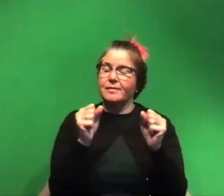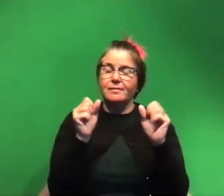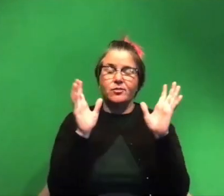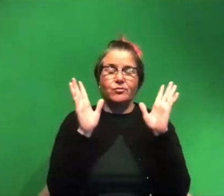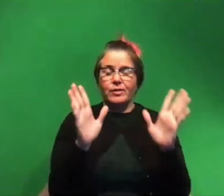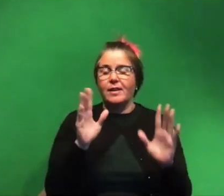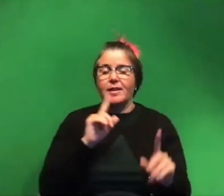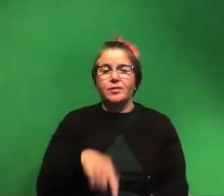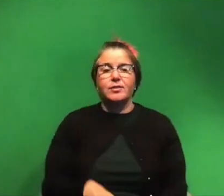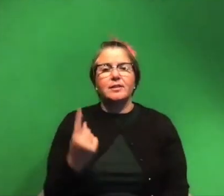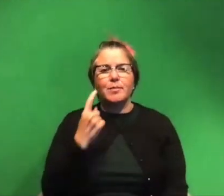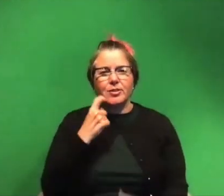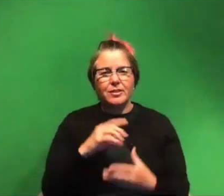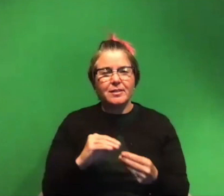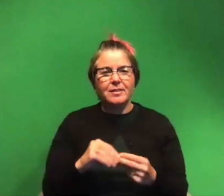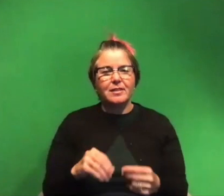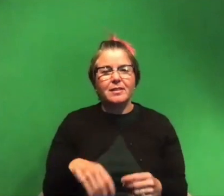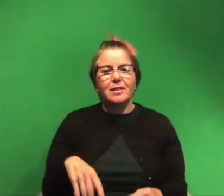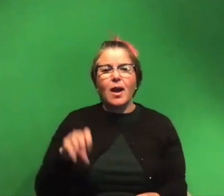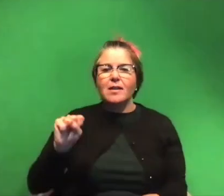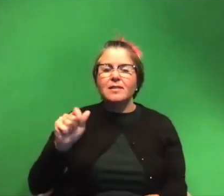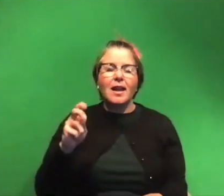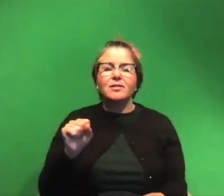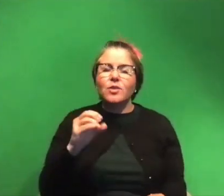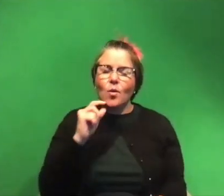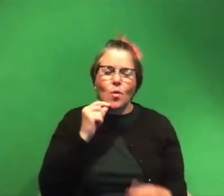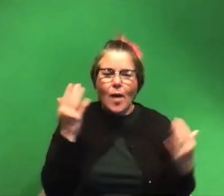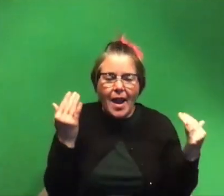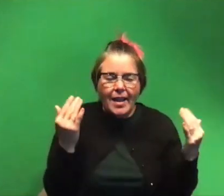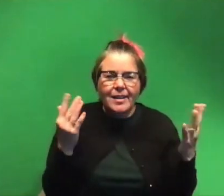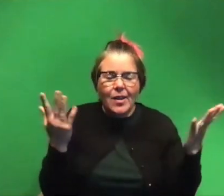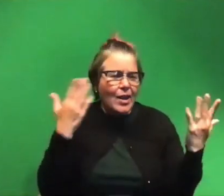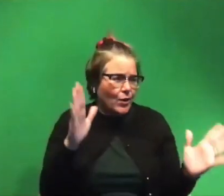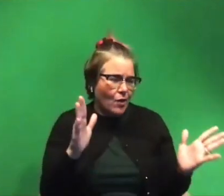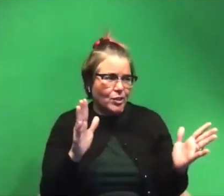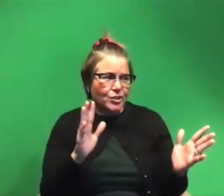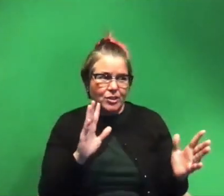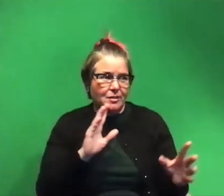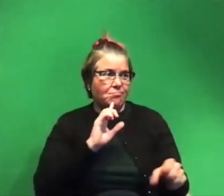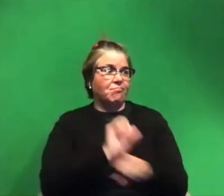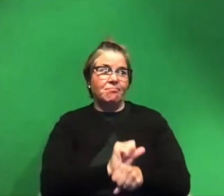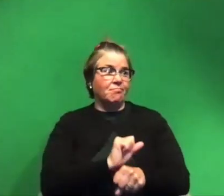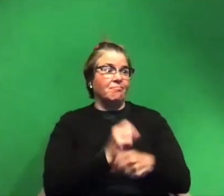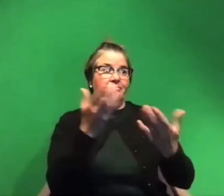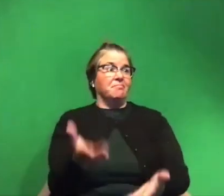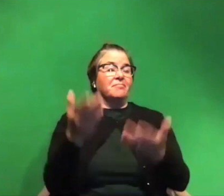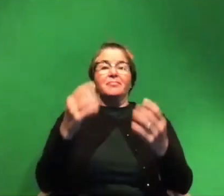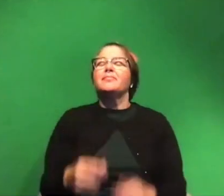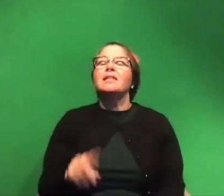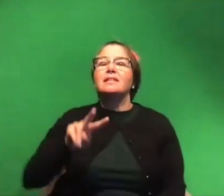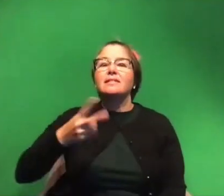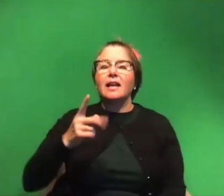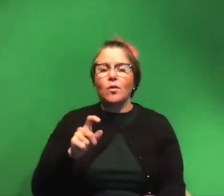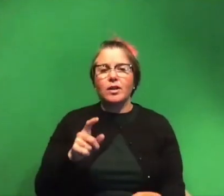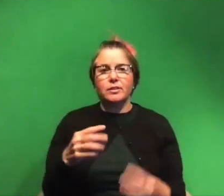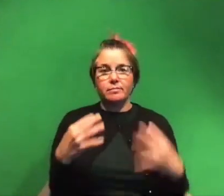someone just said why is sade so cool it's like i we don't know just it just is it just is true um and so the second question is you still have